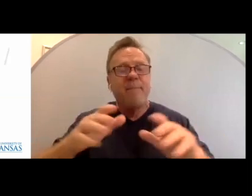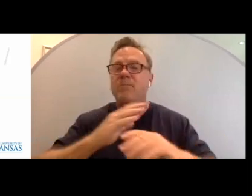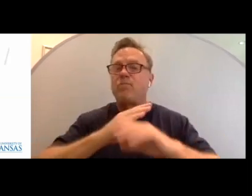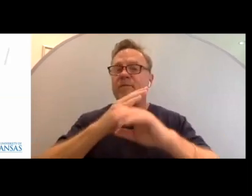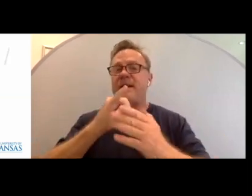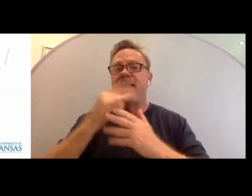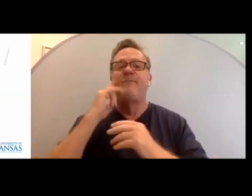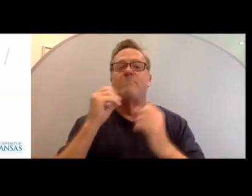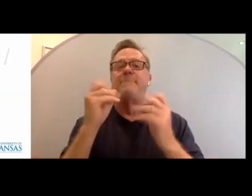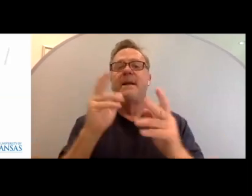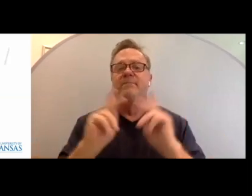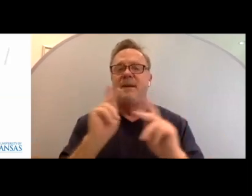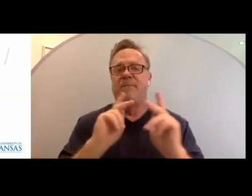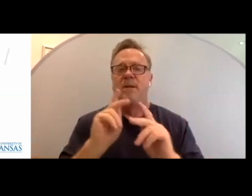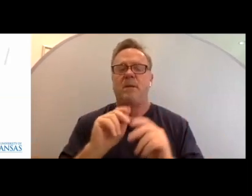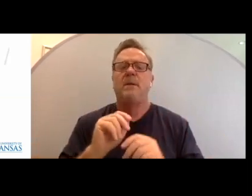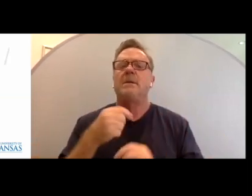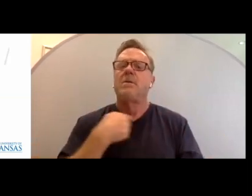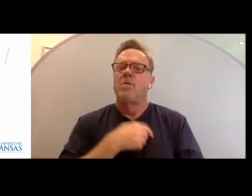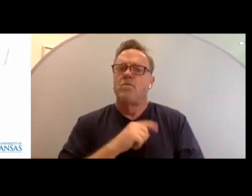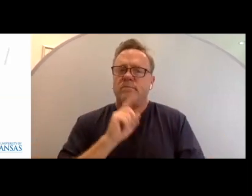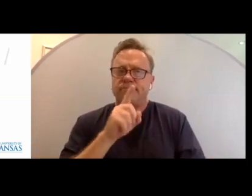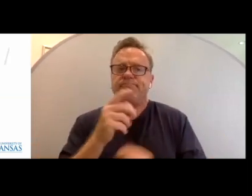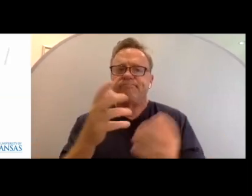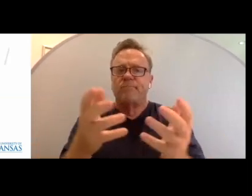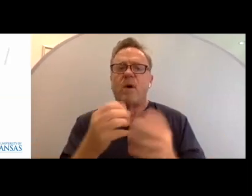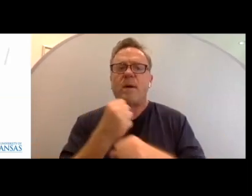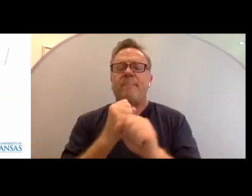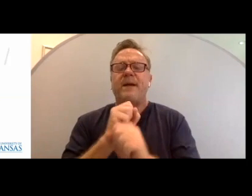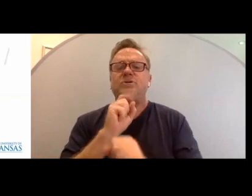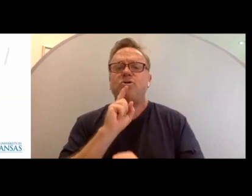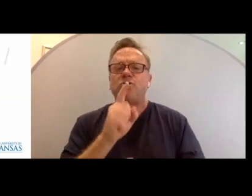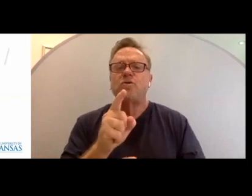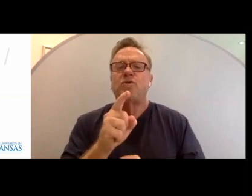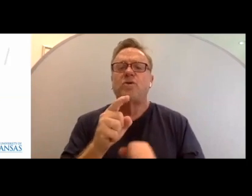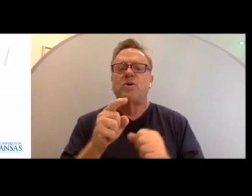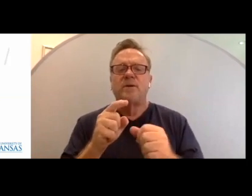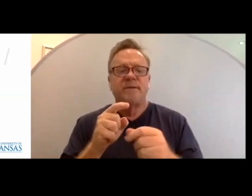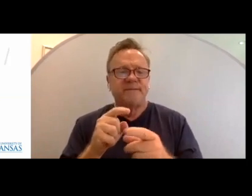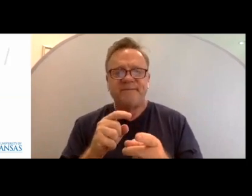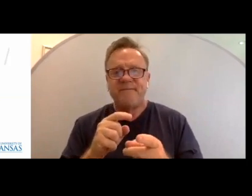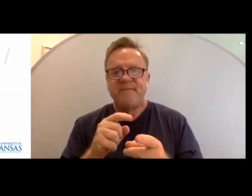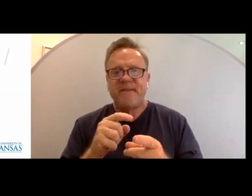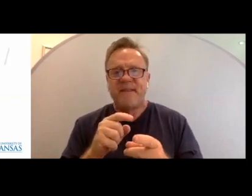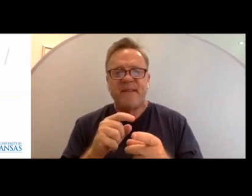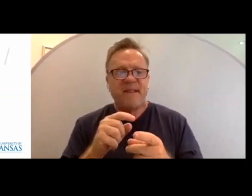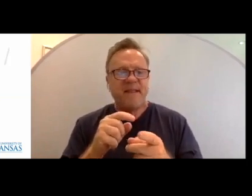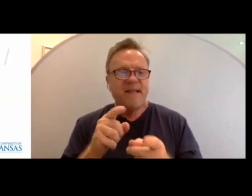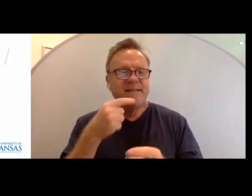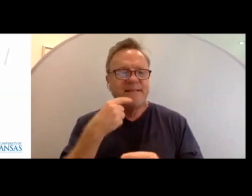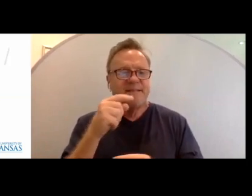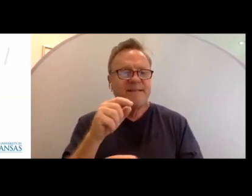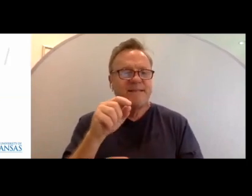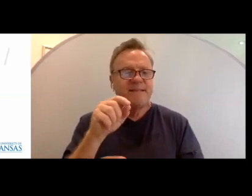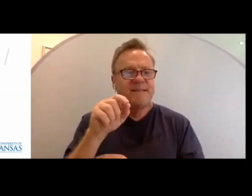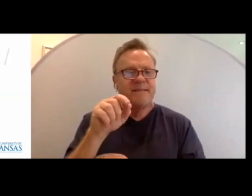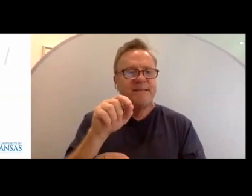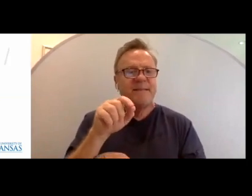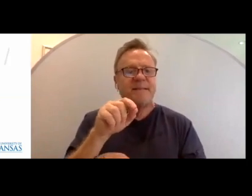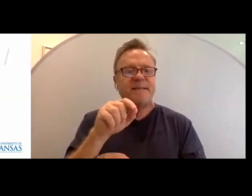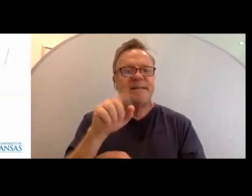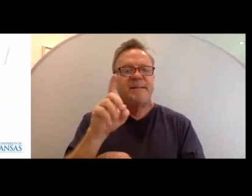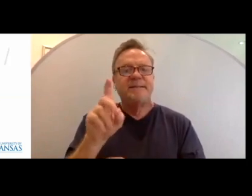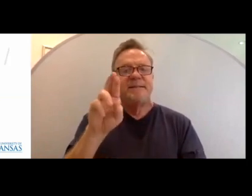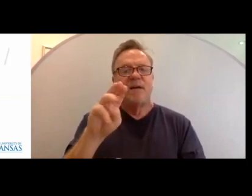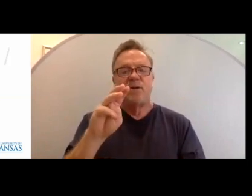many. We certainly want to make sure that there is a note here, and Dr. Masters also talked about